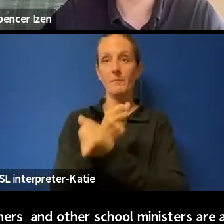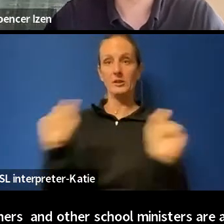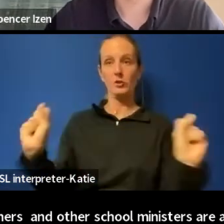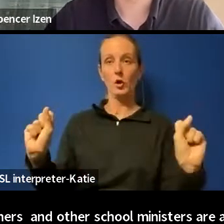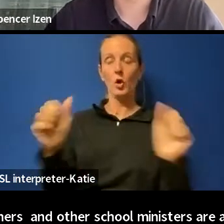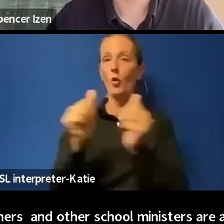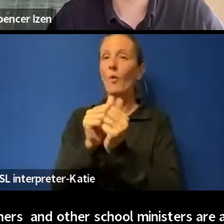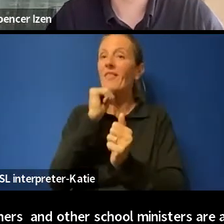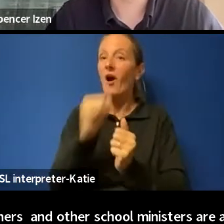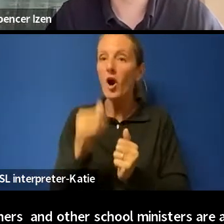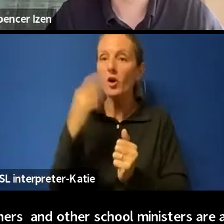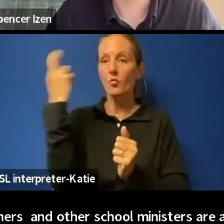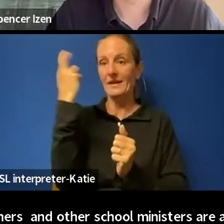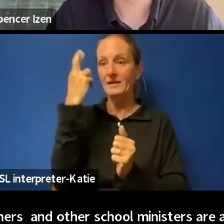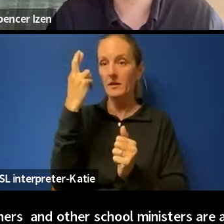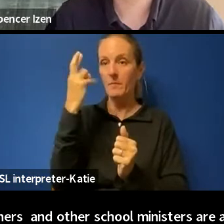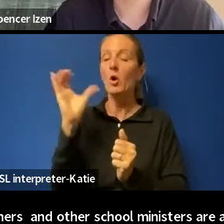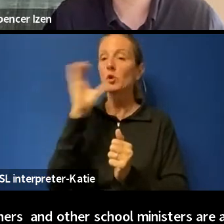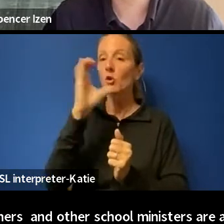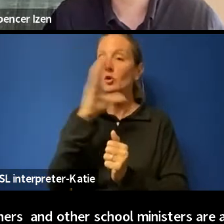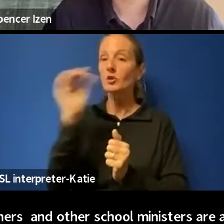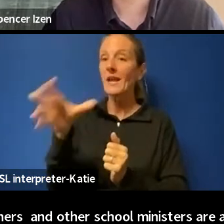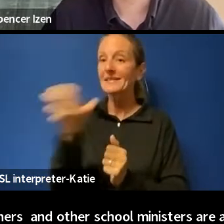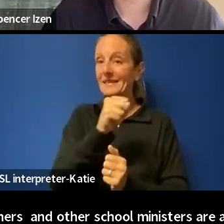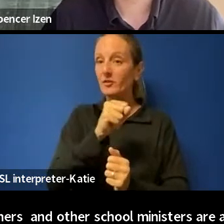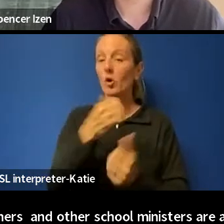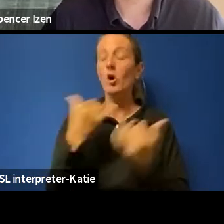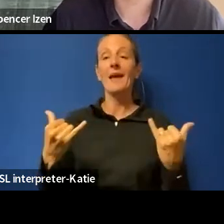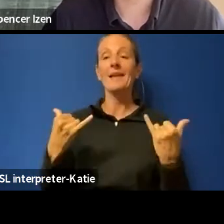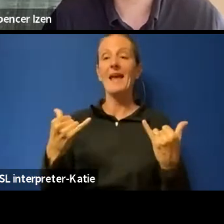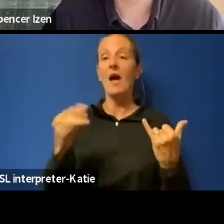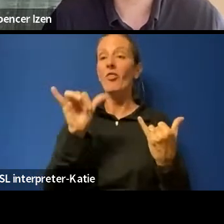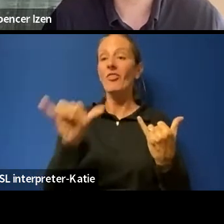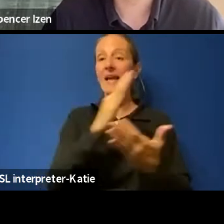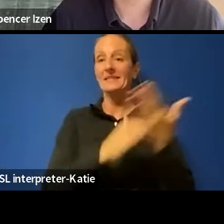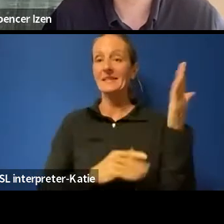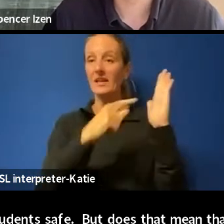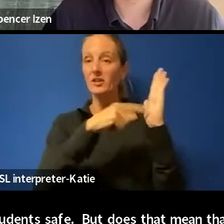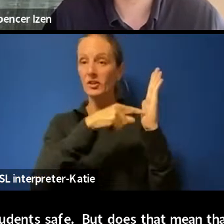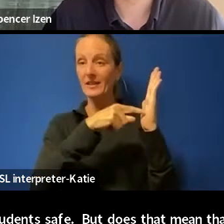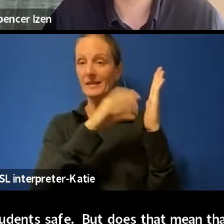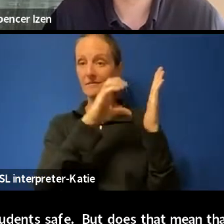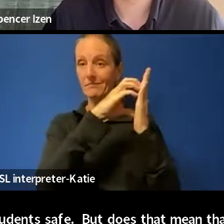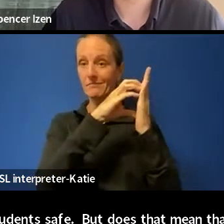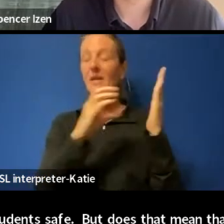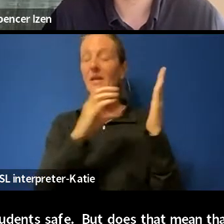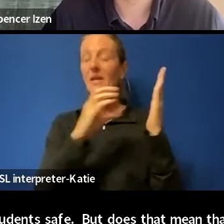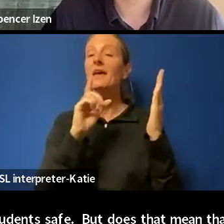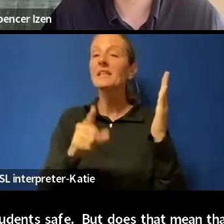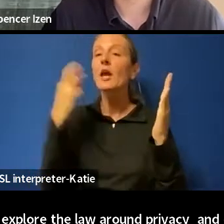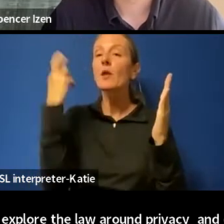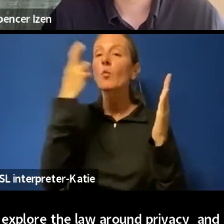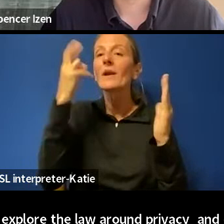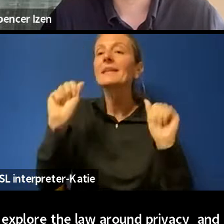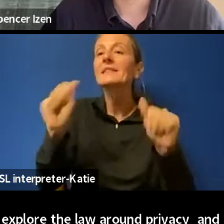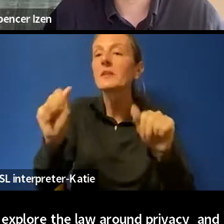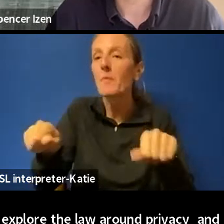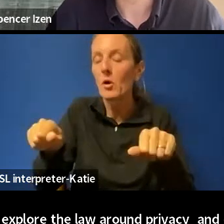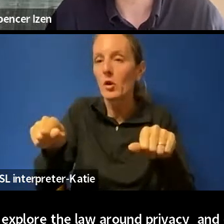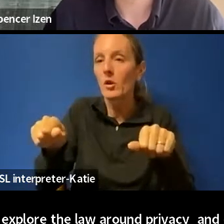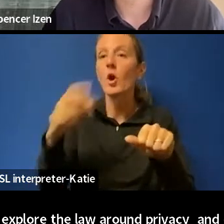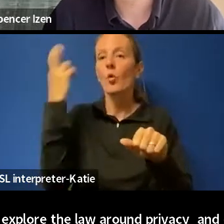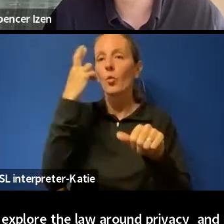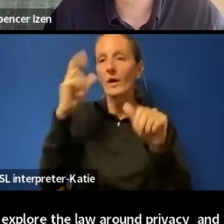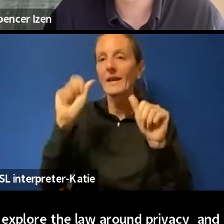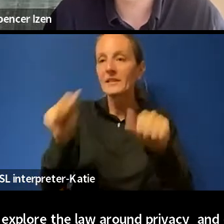search and seizure. The purpose of this section is to protect a reasonable expectation of privacy. A reasonable expectation